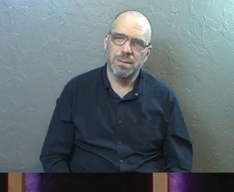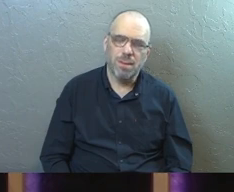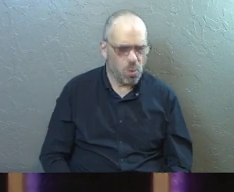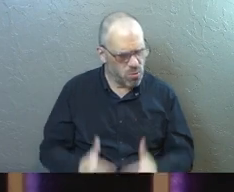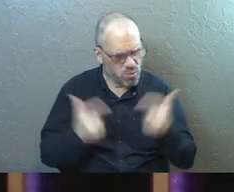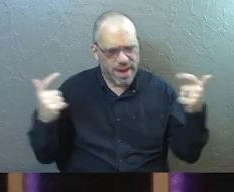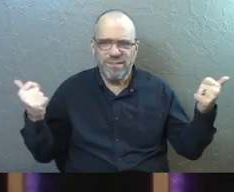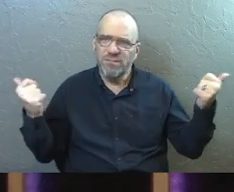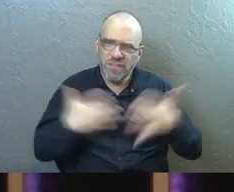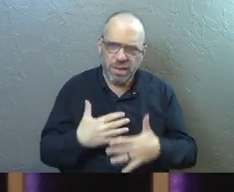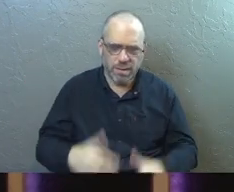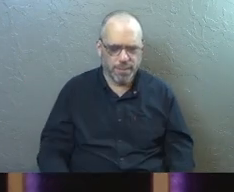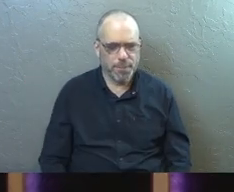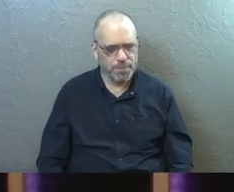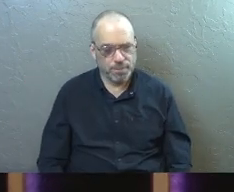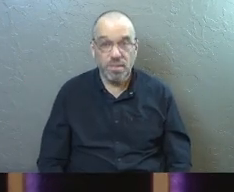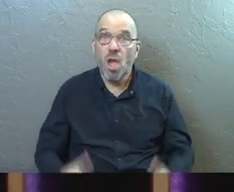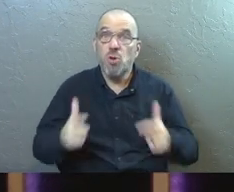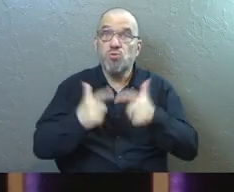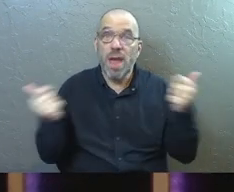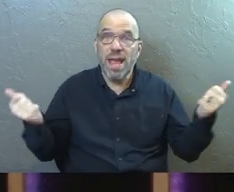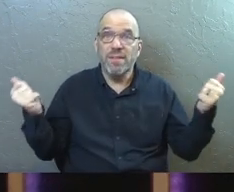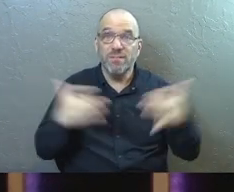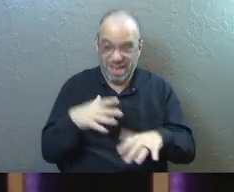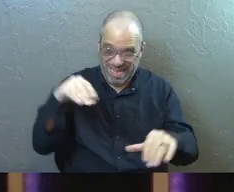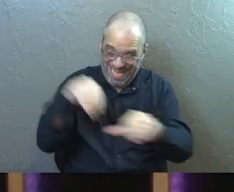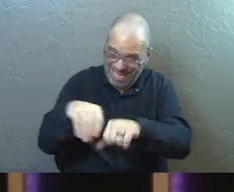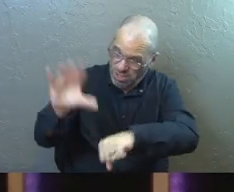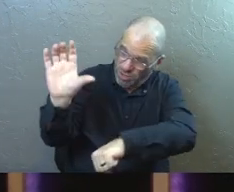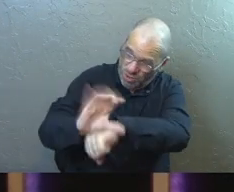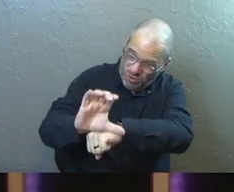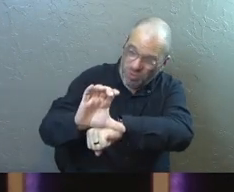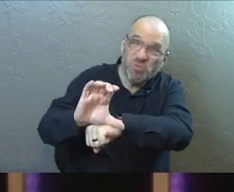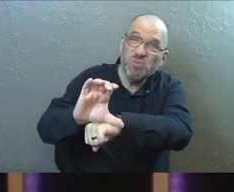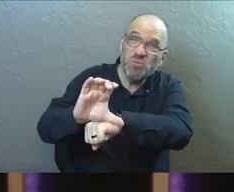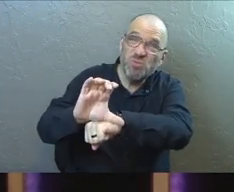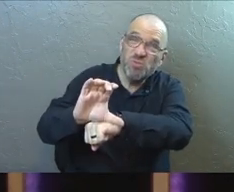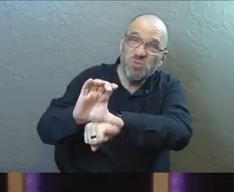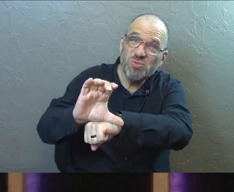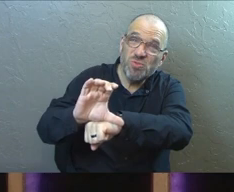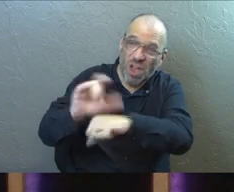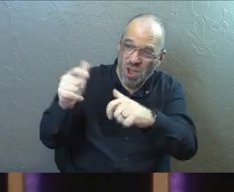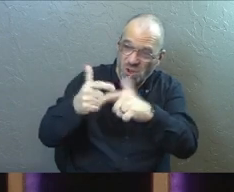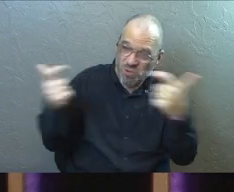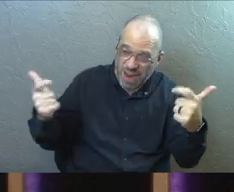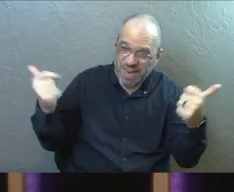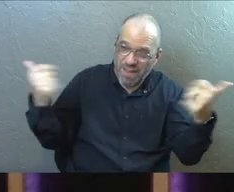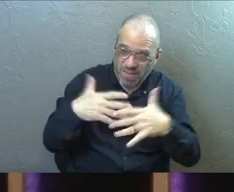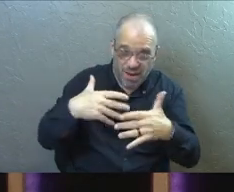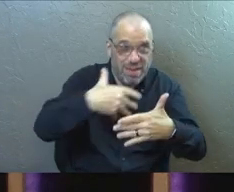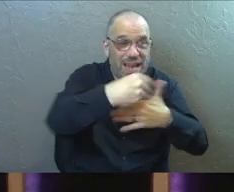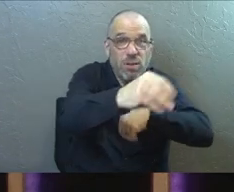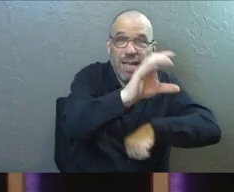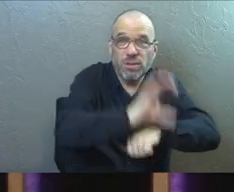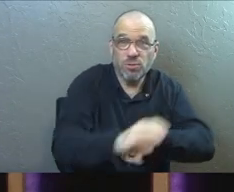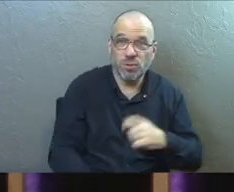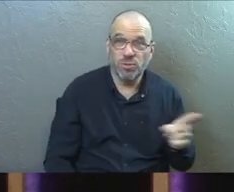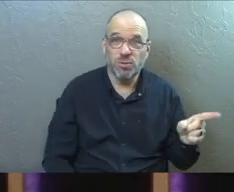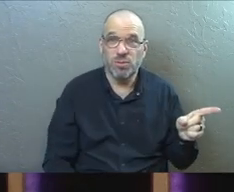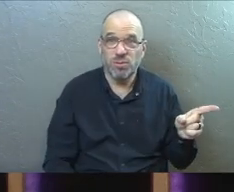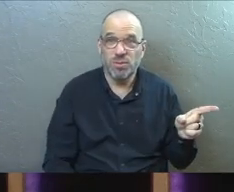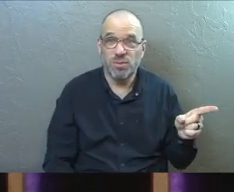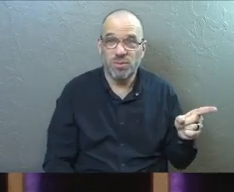Great fear. Great fear in the church. Great fear even outside the church.